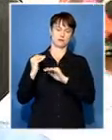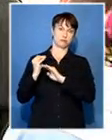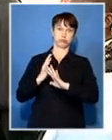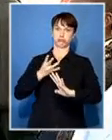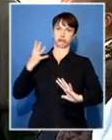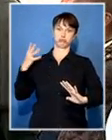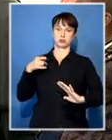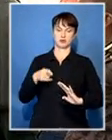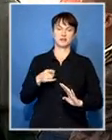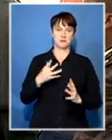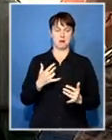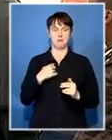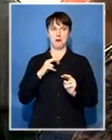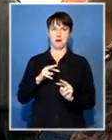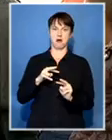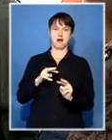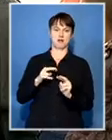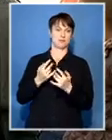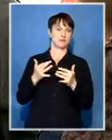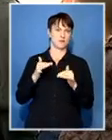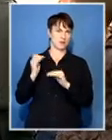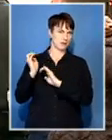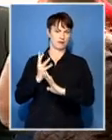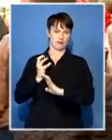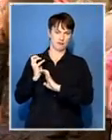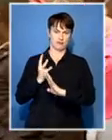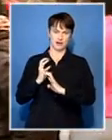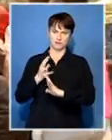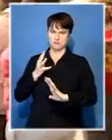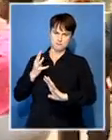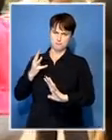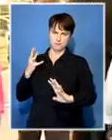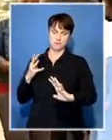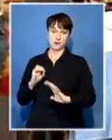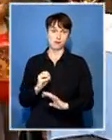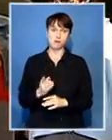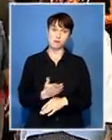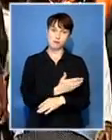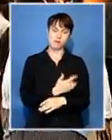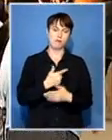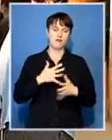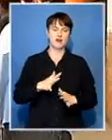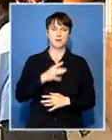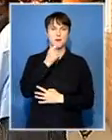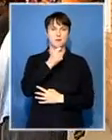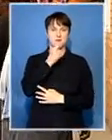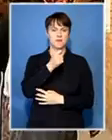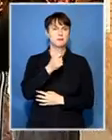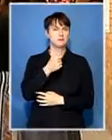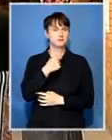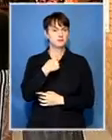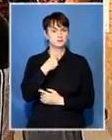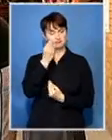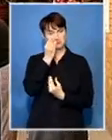the queues are beginning to show that I mean people are streaming in to cast their vote and earlier when we spoke we said that it was mainly